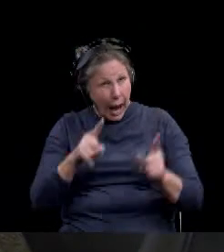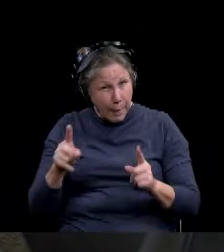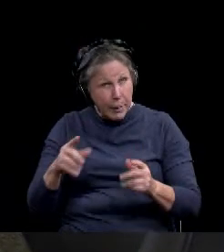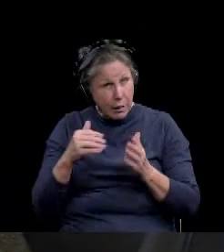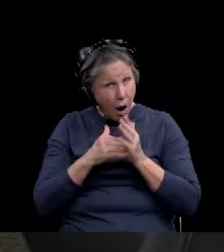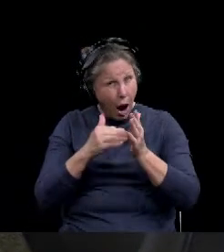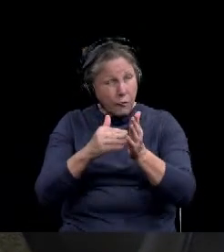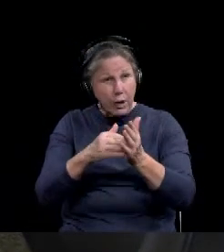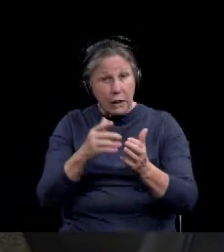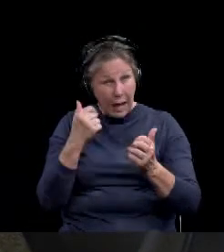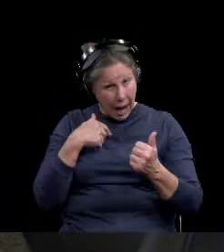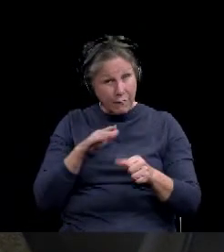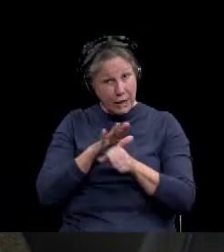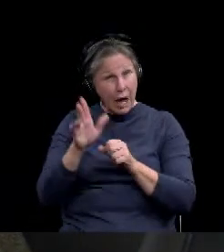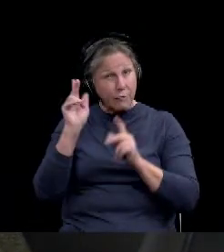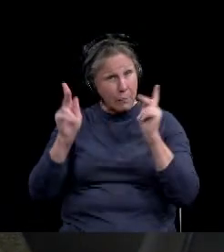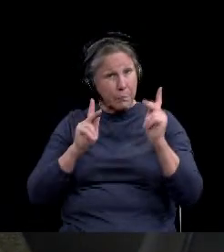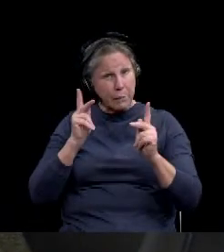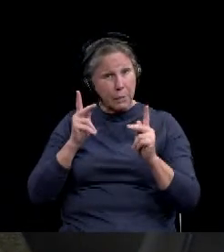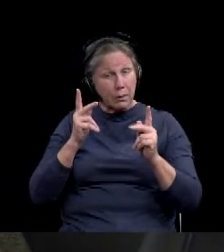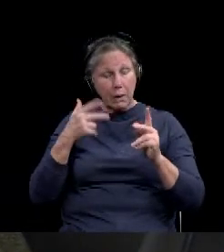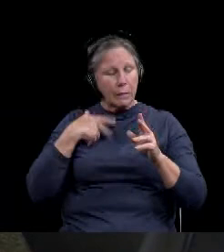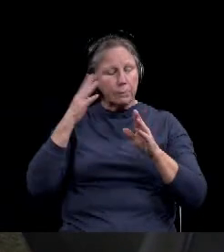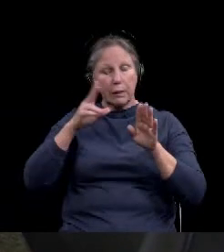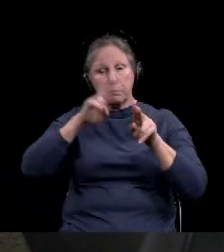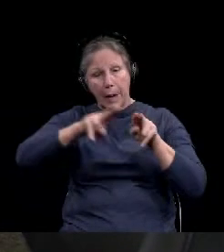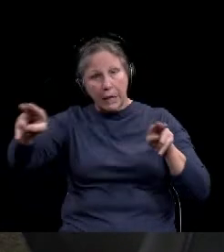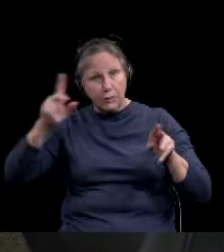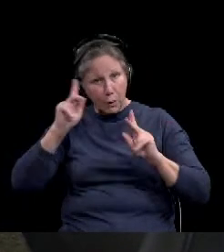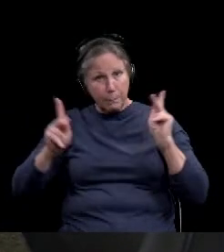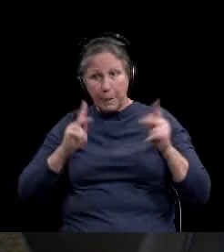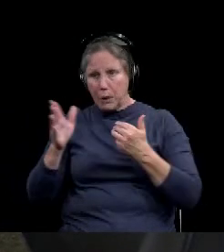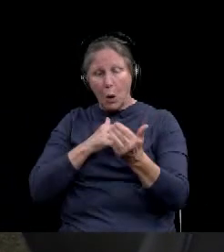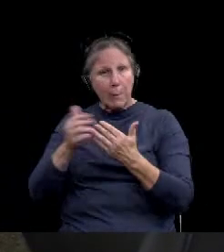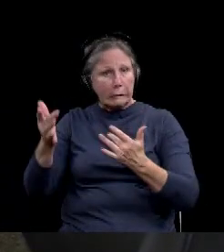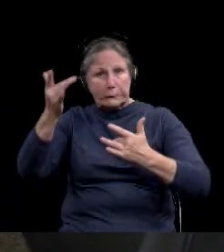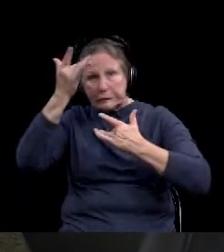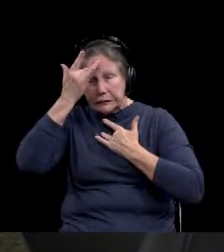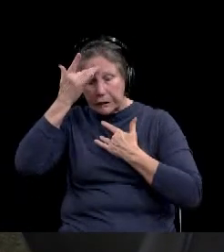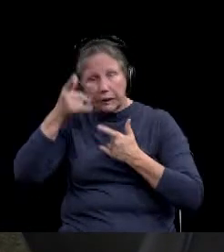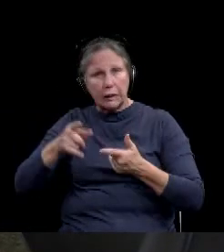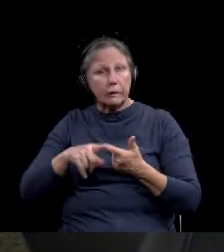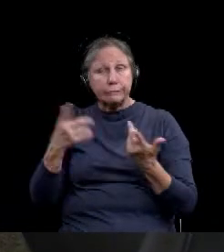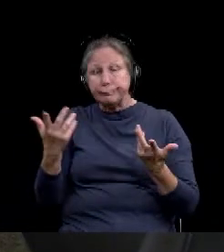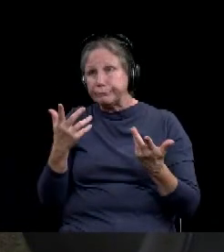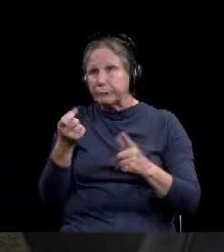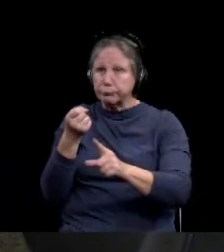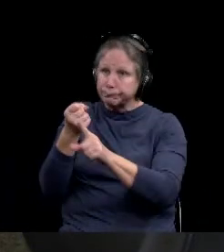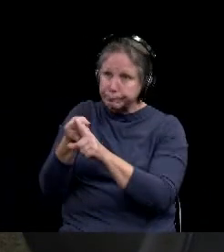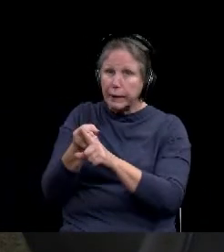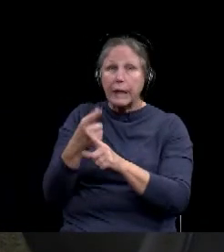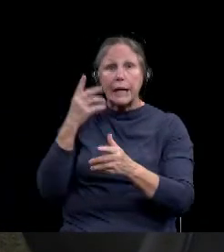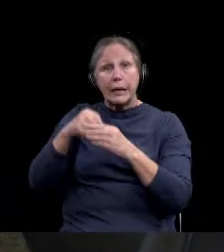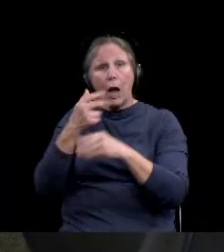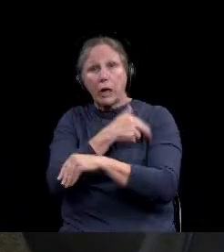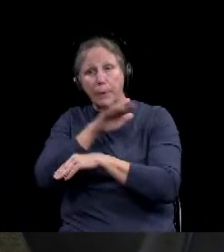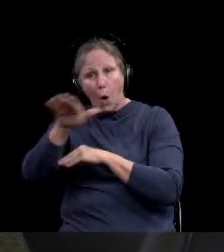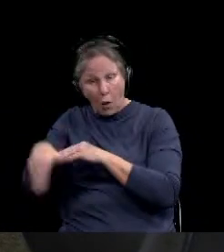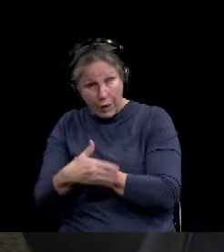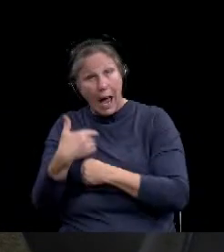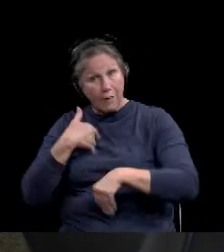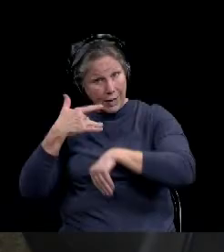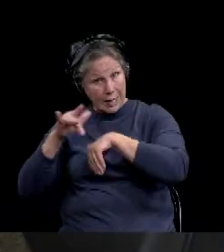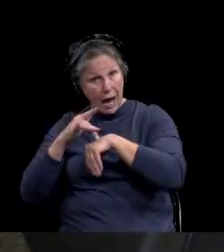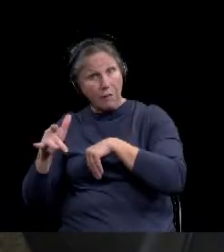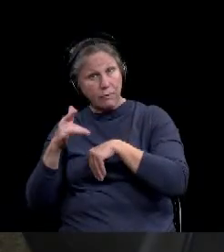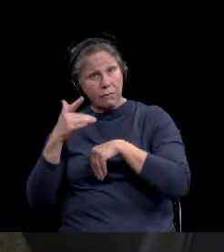Is there enough hospital beds to treat people no matter what they have? If, if it is some kind of thing that needs to be treated at the hospital, are the beds